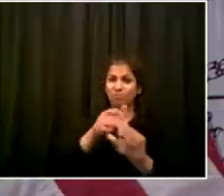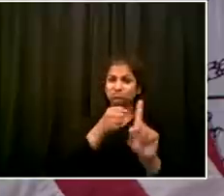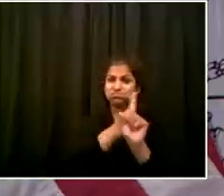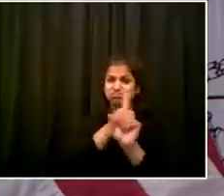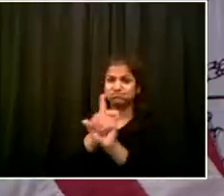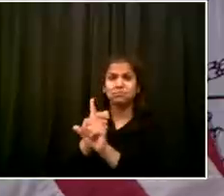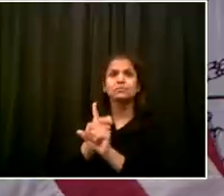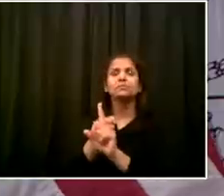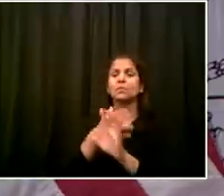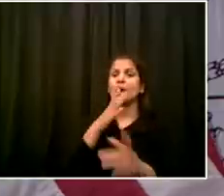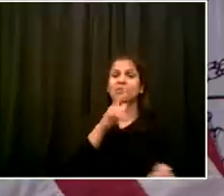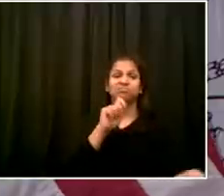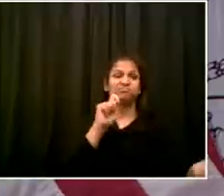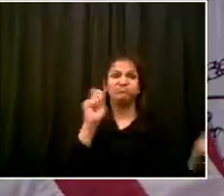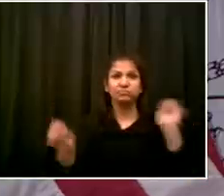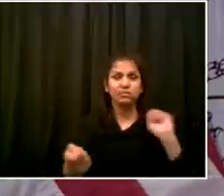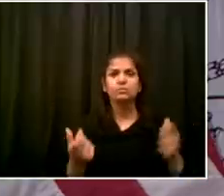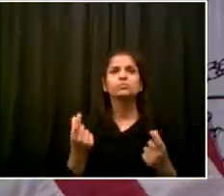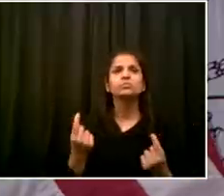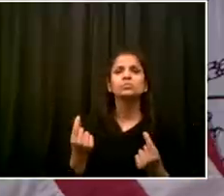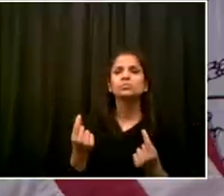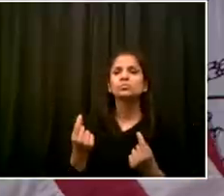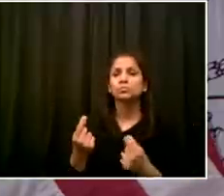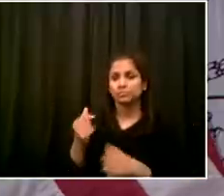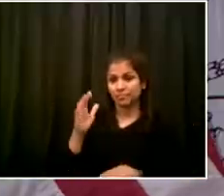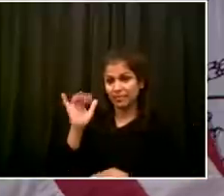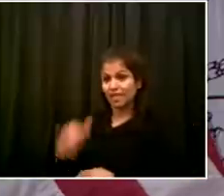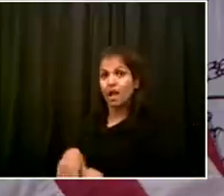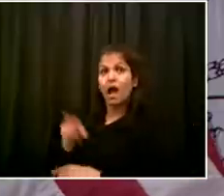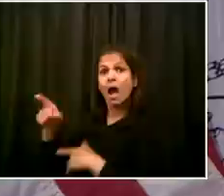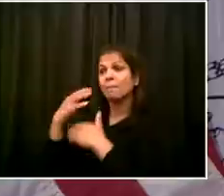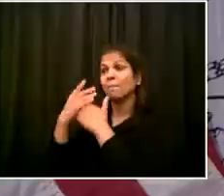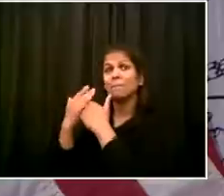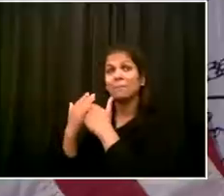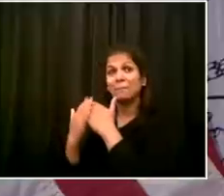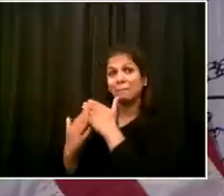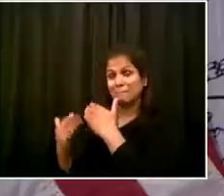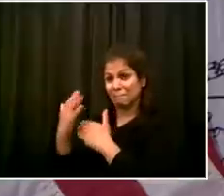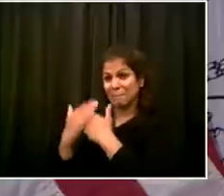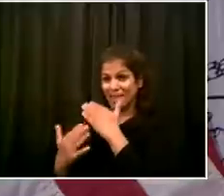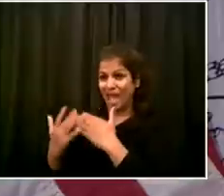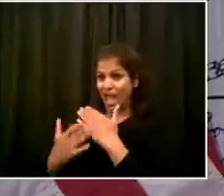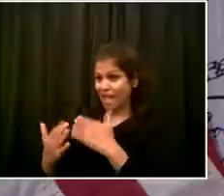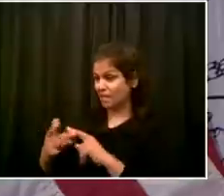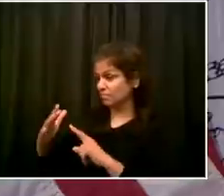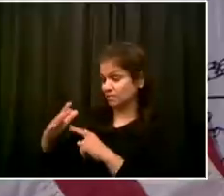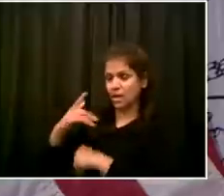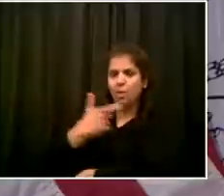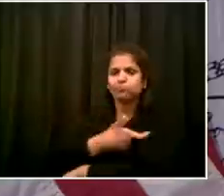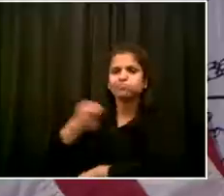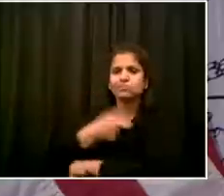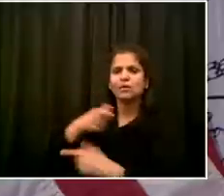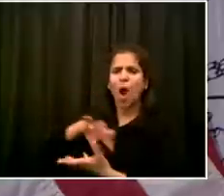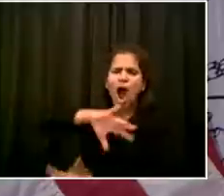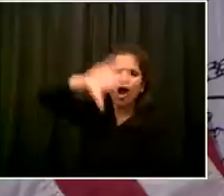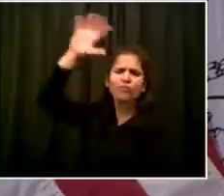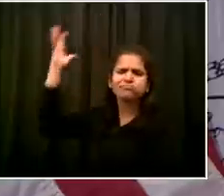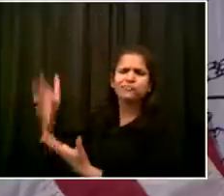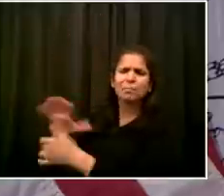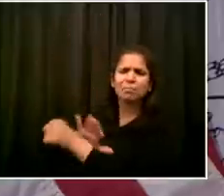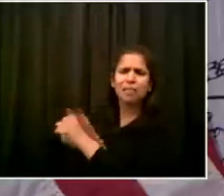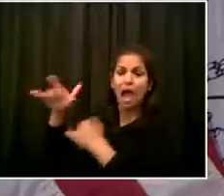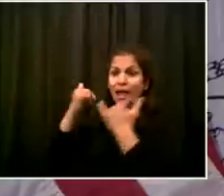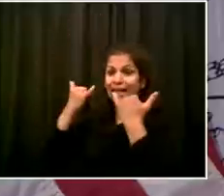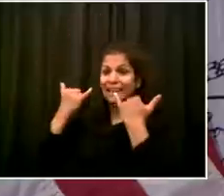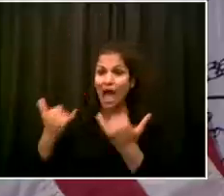drives, civic organization blood drives, city agency blood drives, all of that's been disrupted. So we're going to